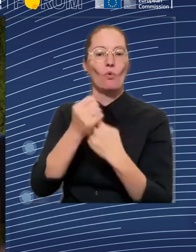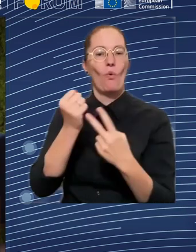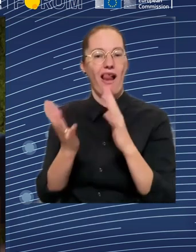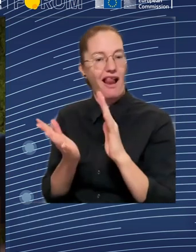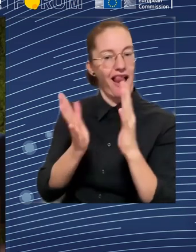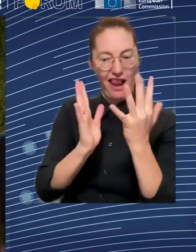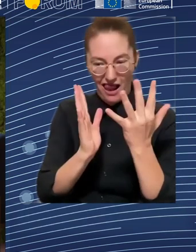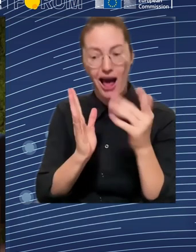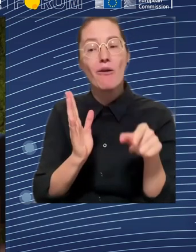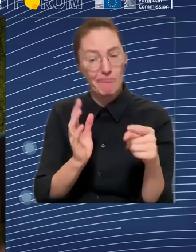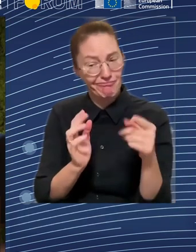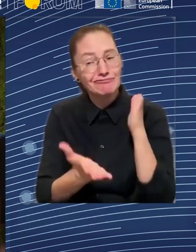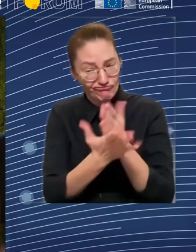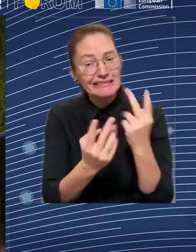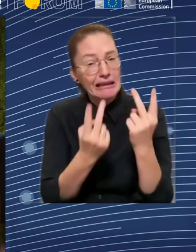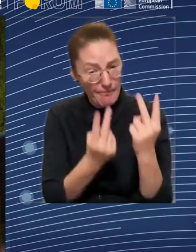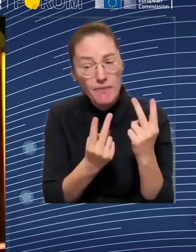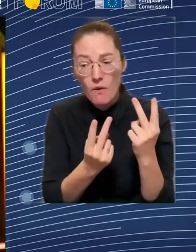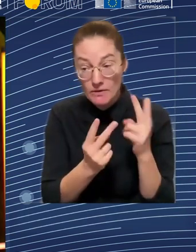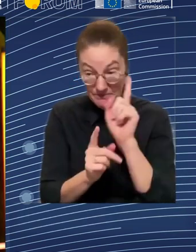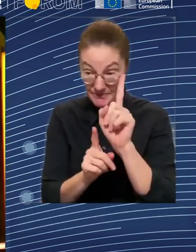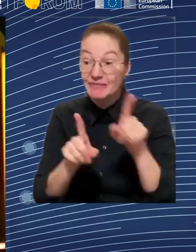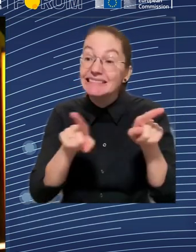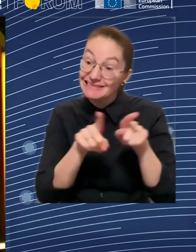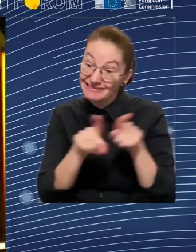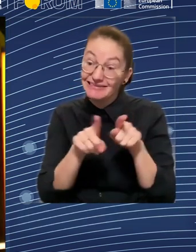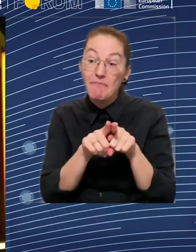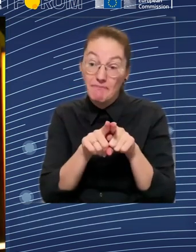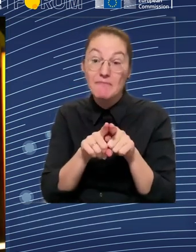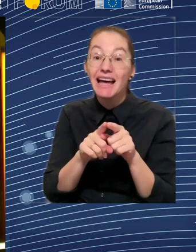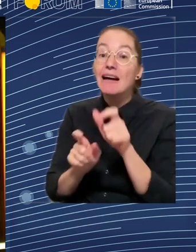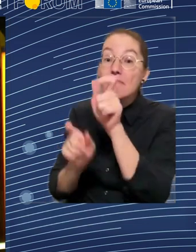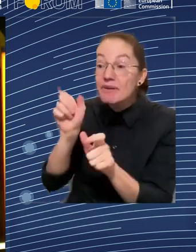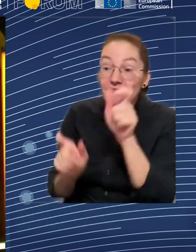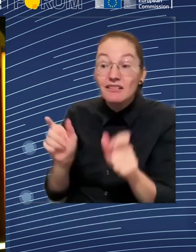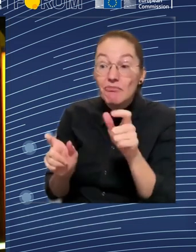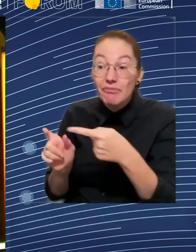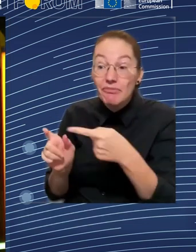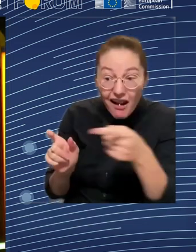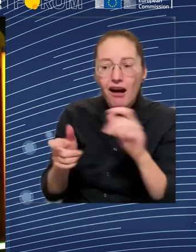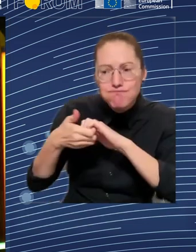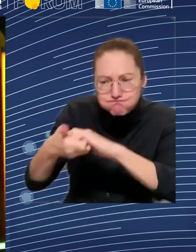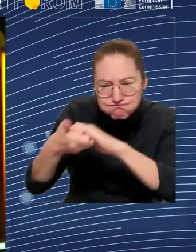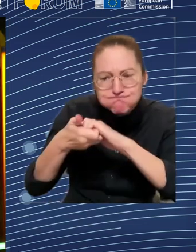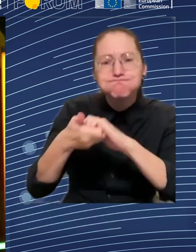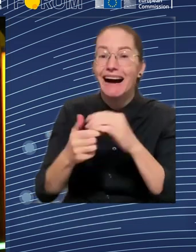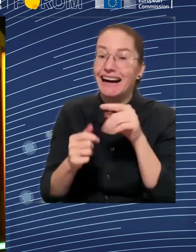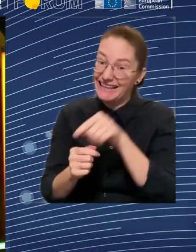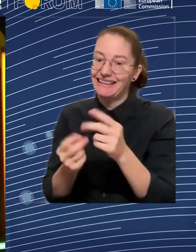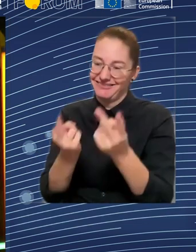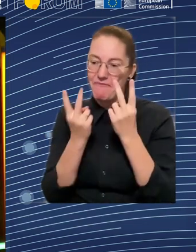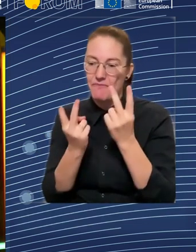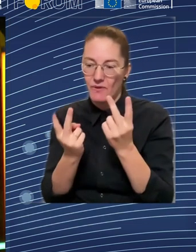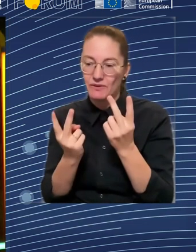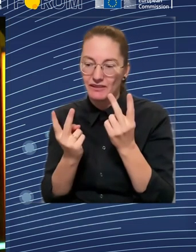will have also the impact of sustainability, will be fair and equitable,